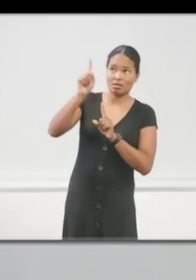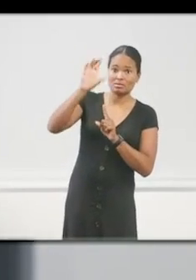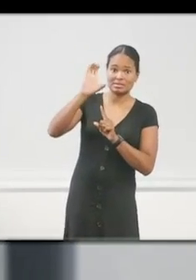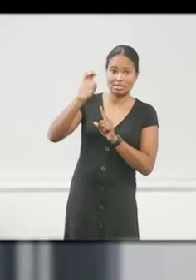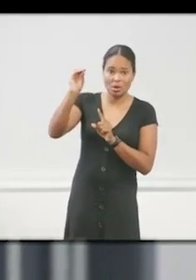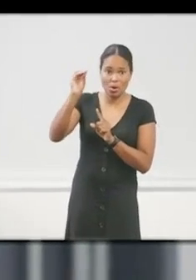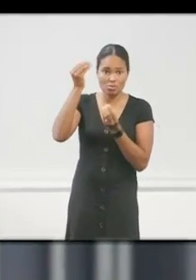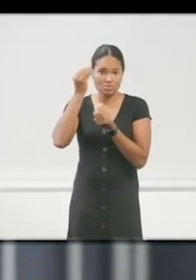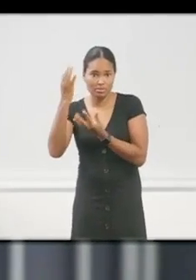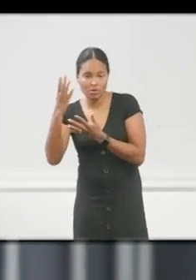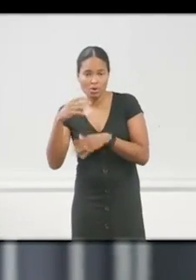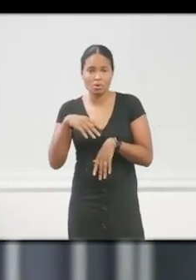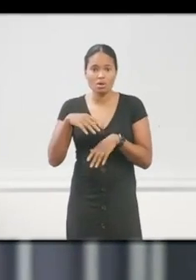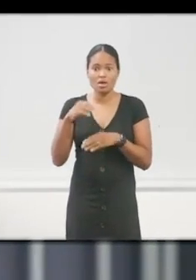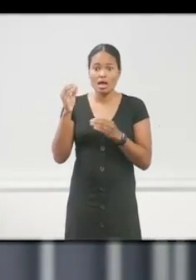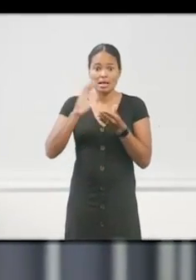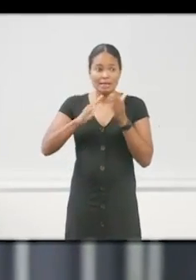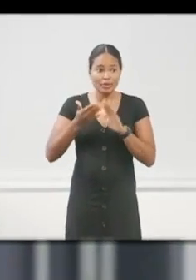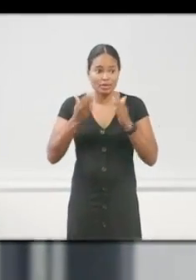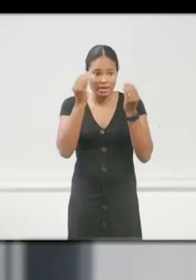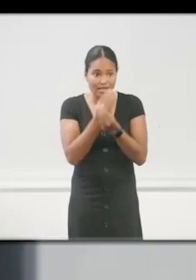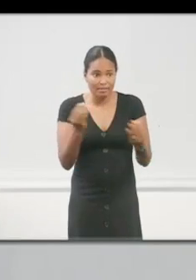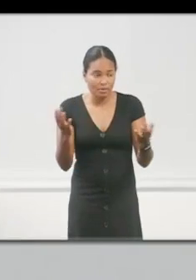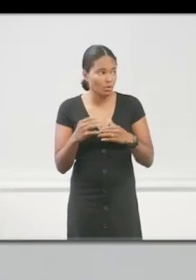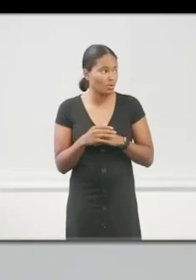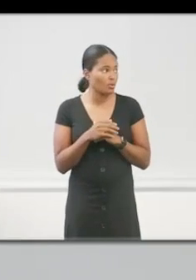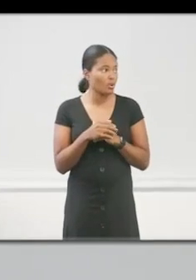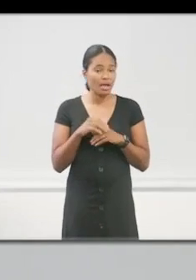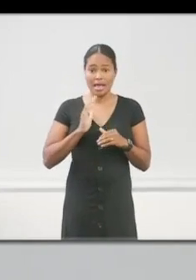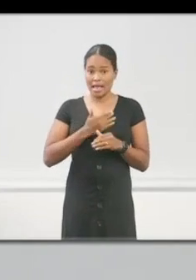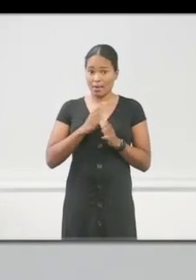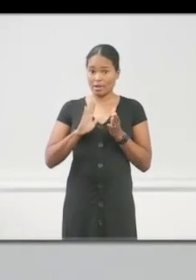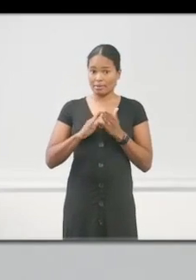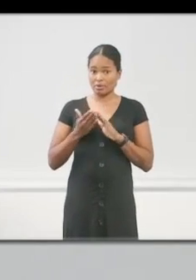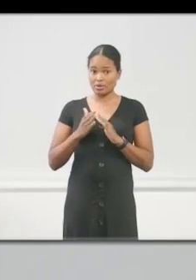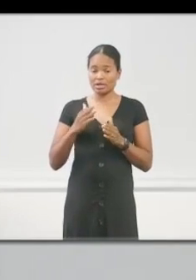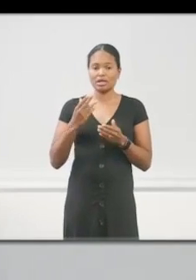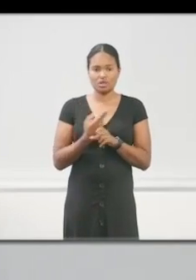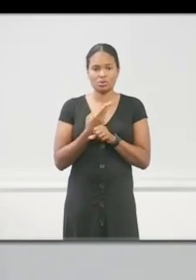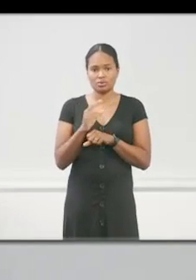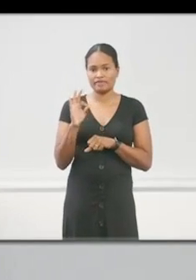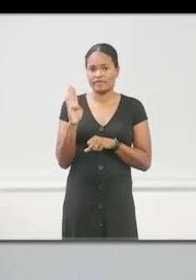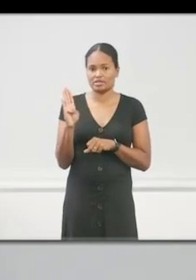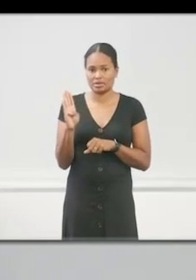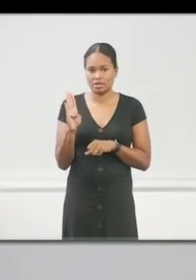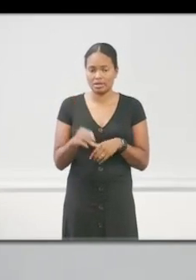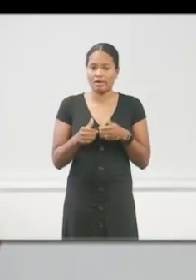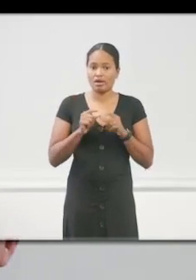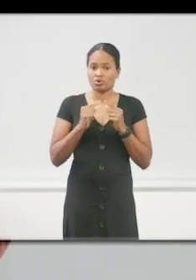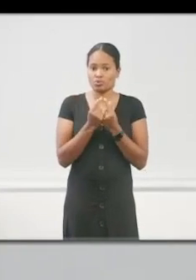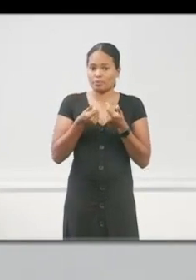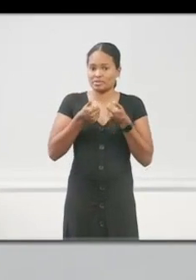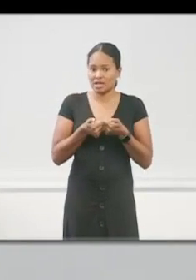board know. Let's let our community know. How do we, in our community, we use Facebook. We've got a text message.